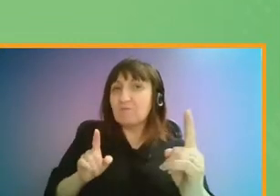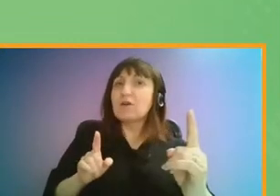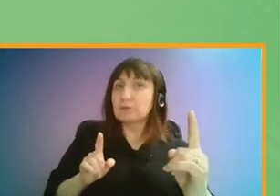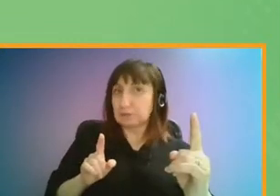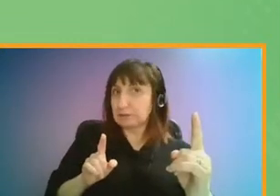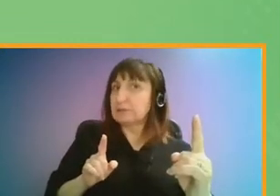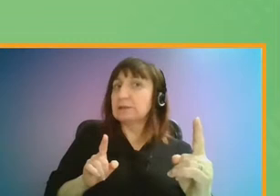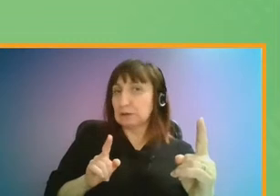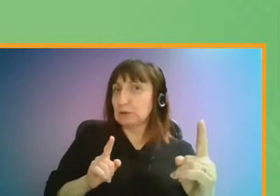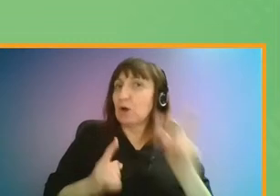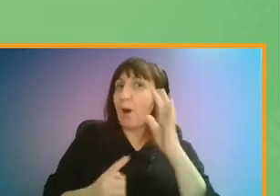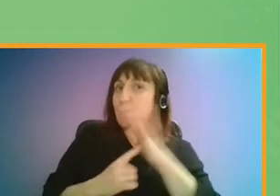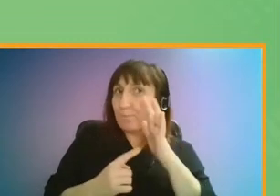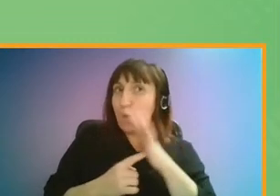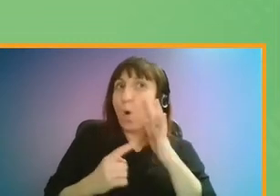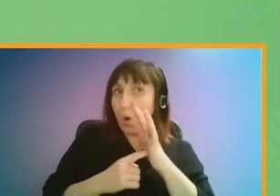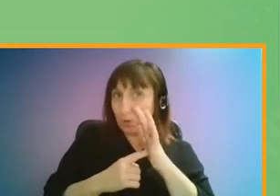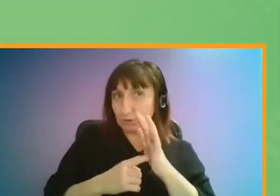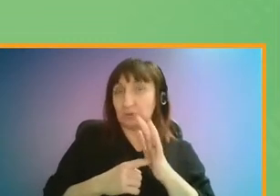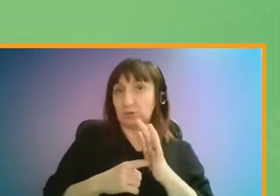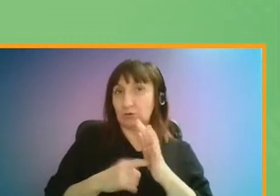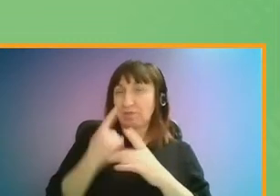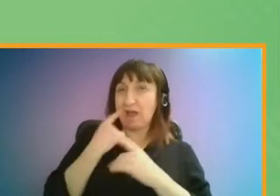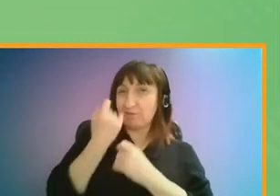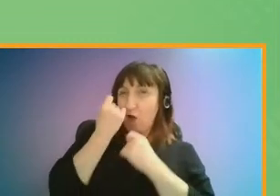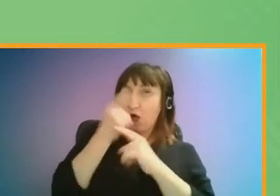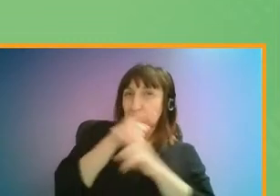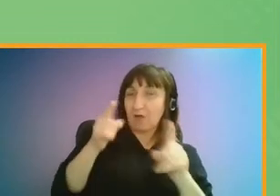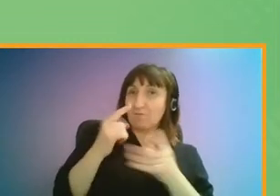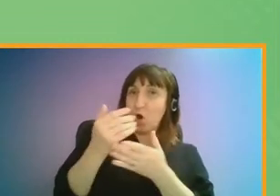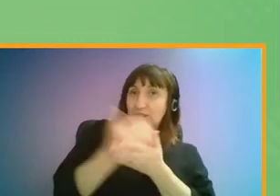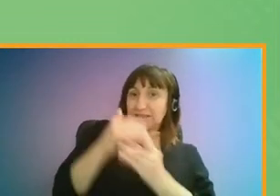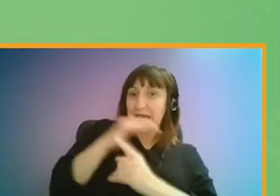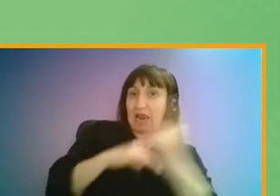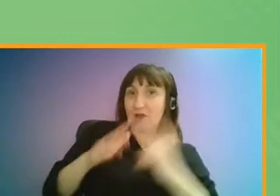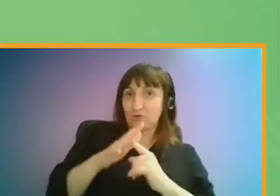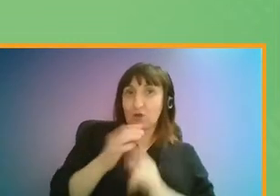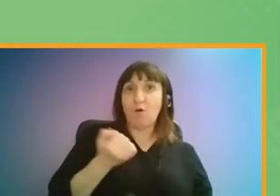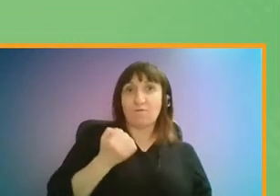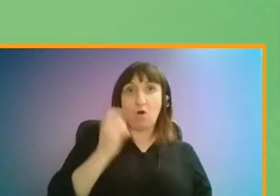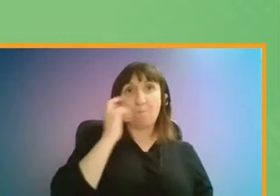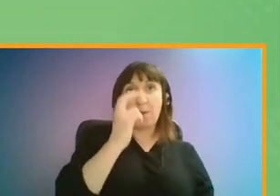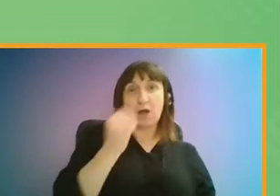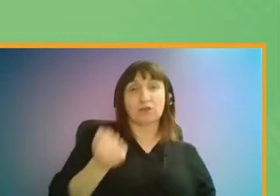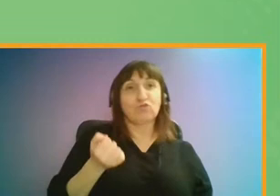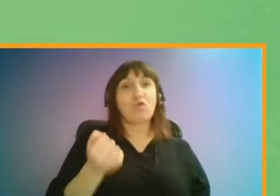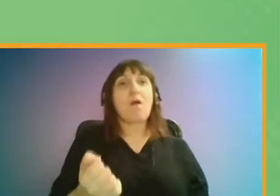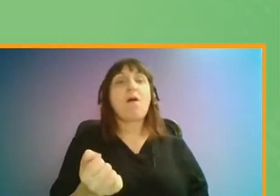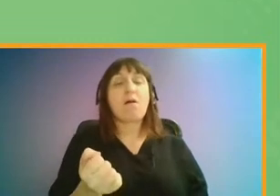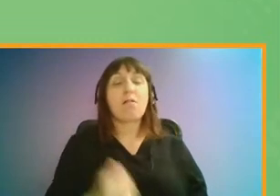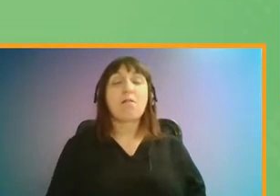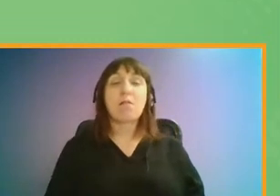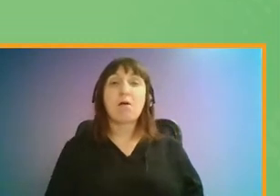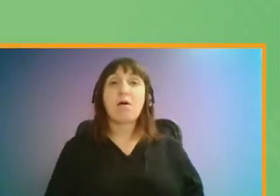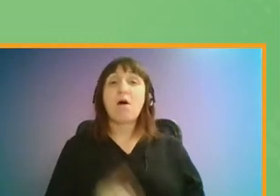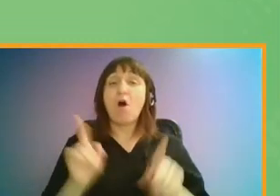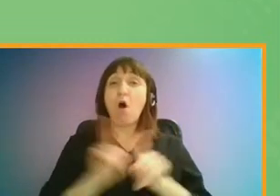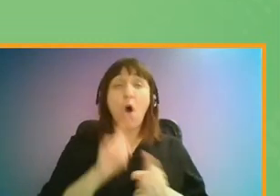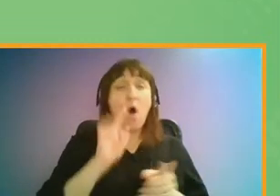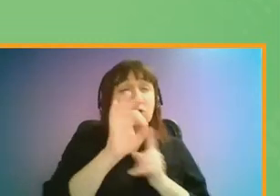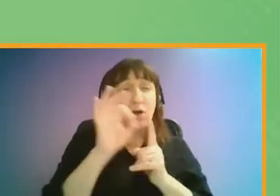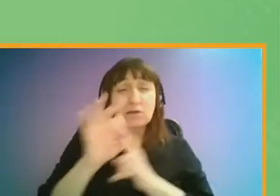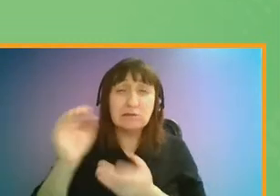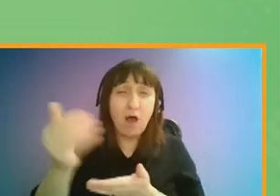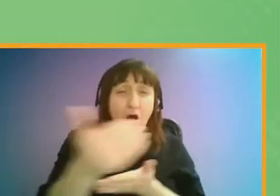is the most important factor in passengers' perceptions of safety across both bus and rail. Our survey also brought a wide range of